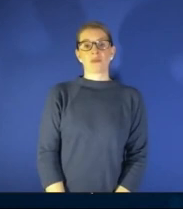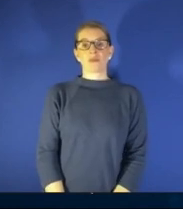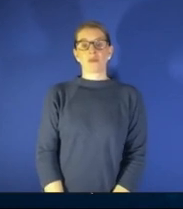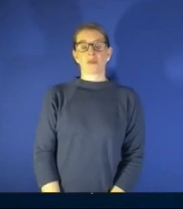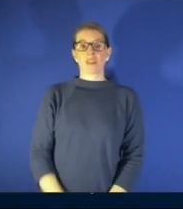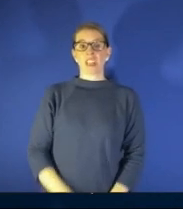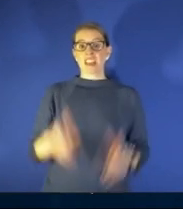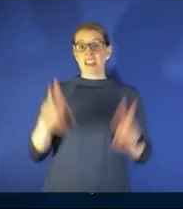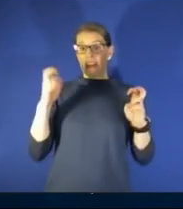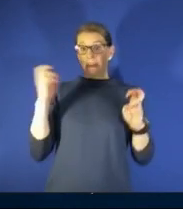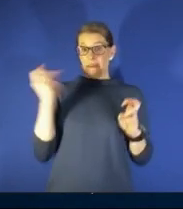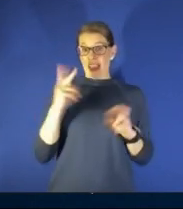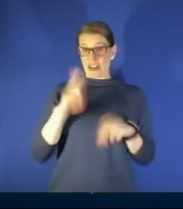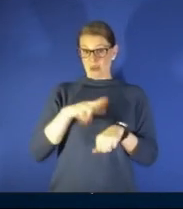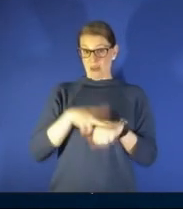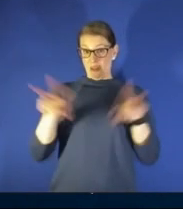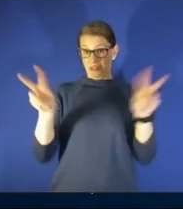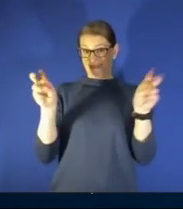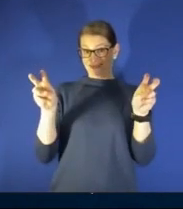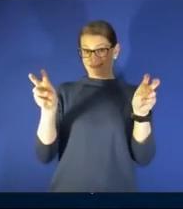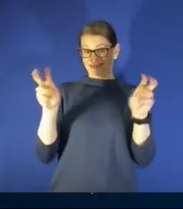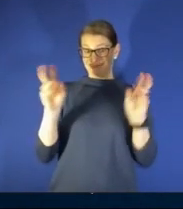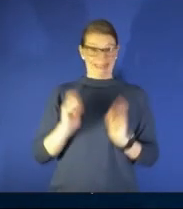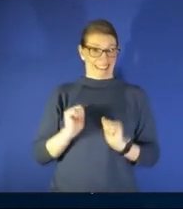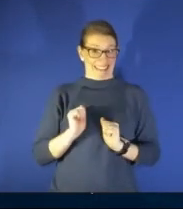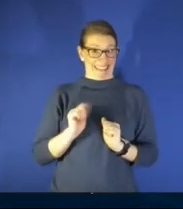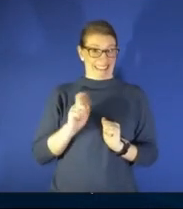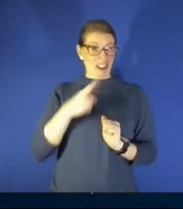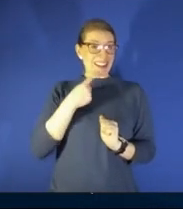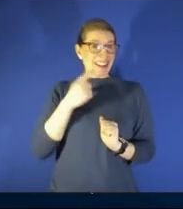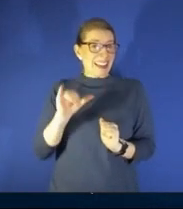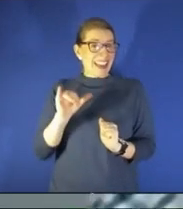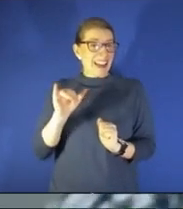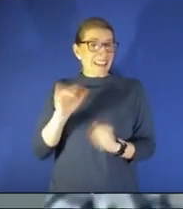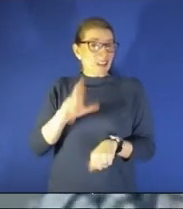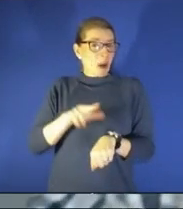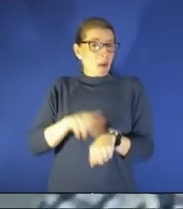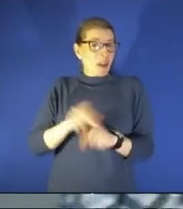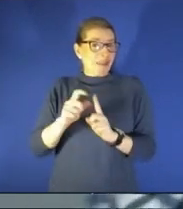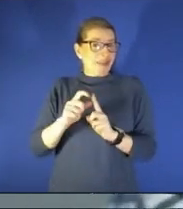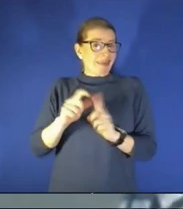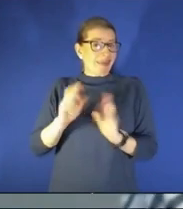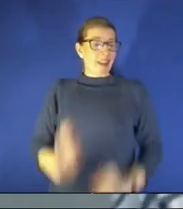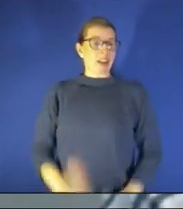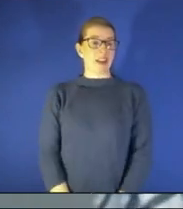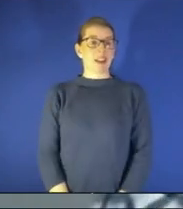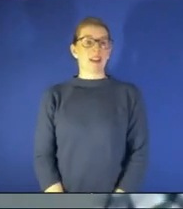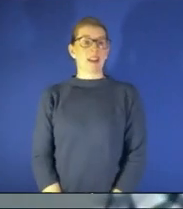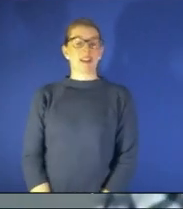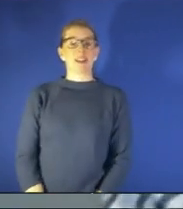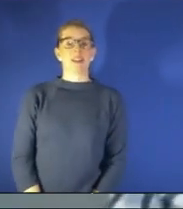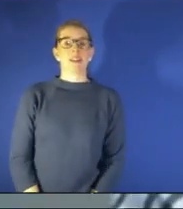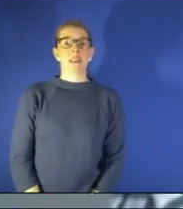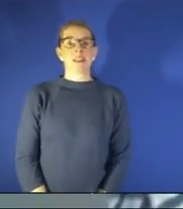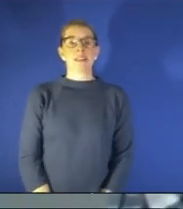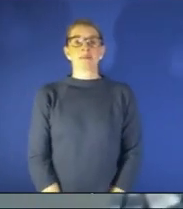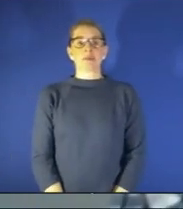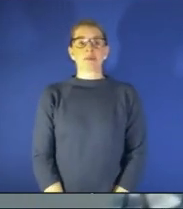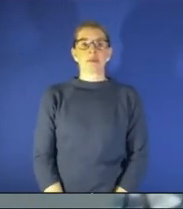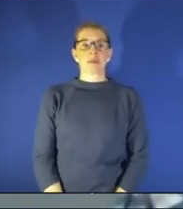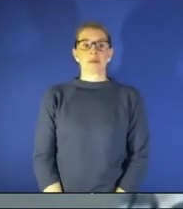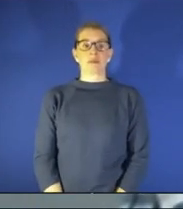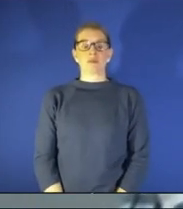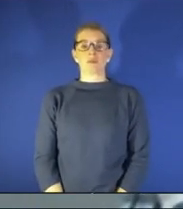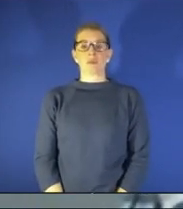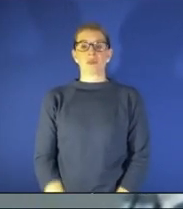do i dare say the word normal uh i think as close to normal as we can be right